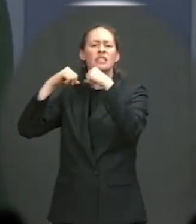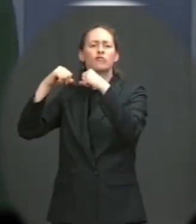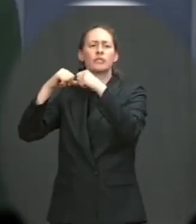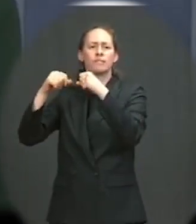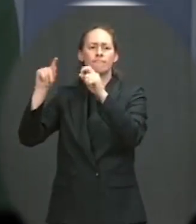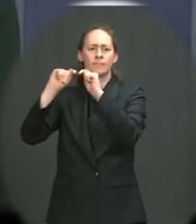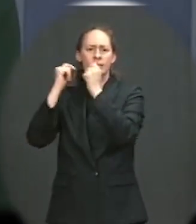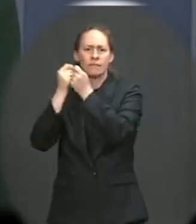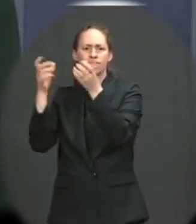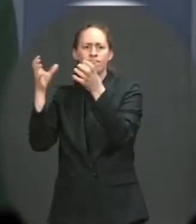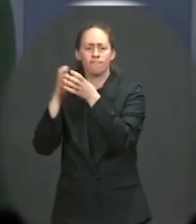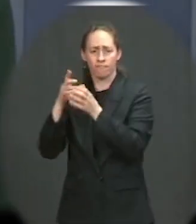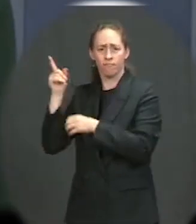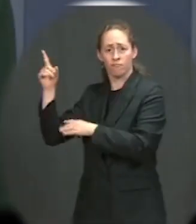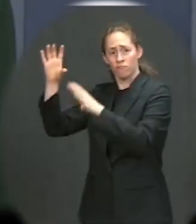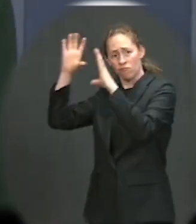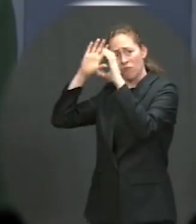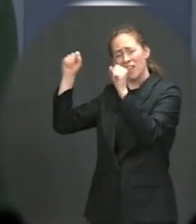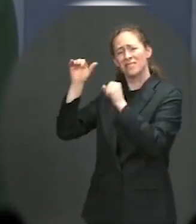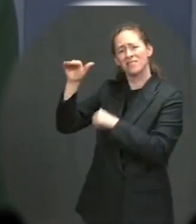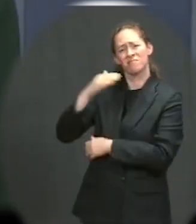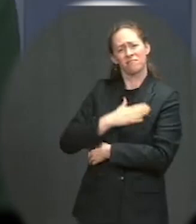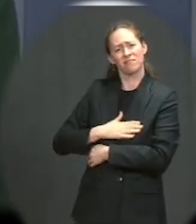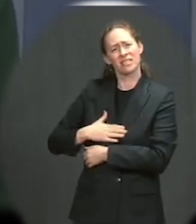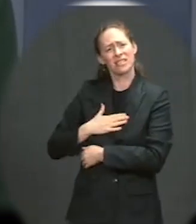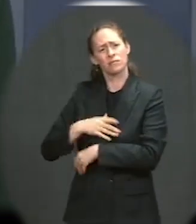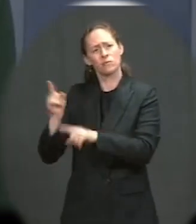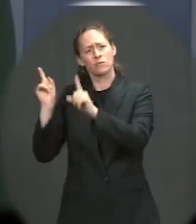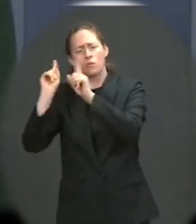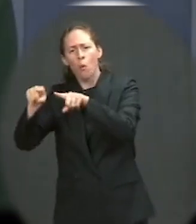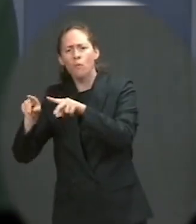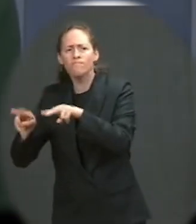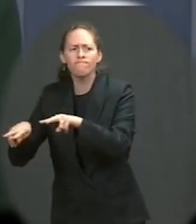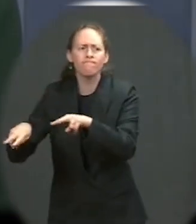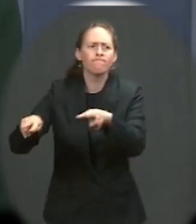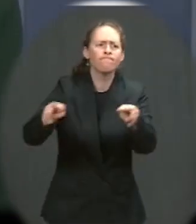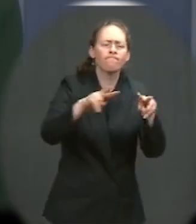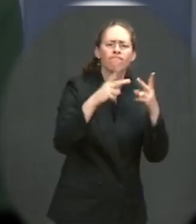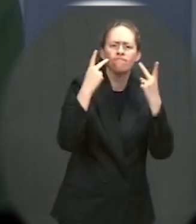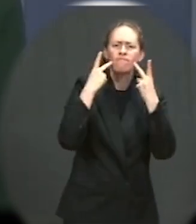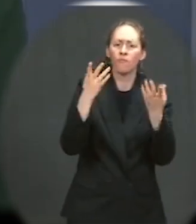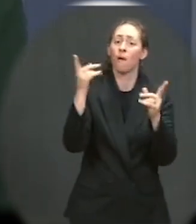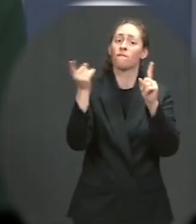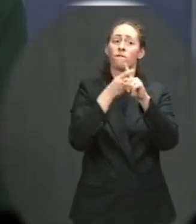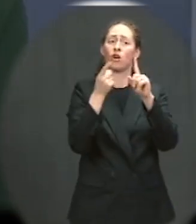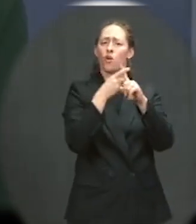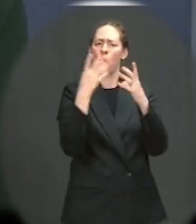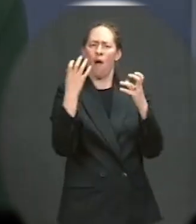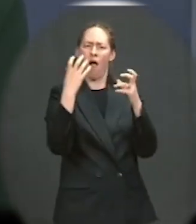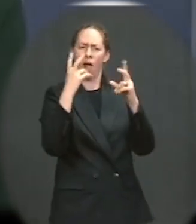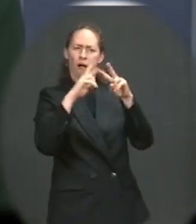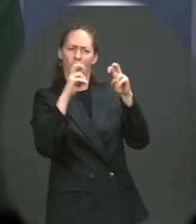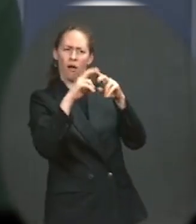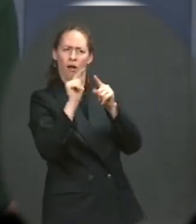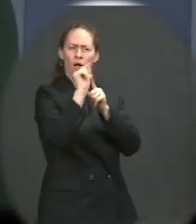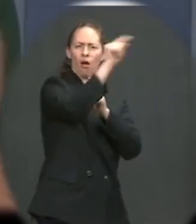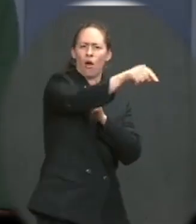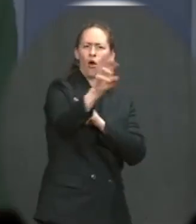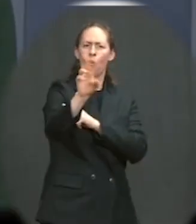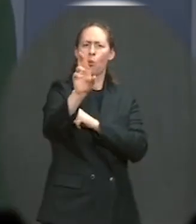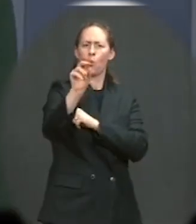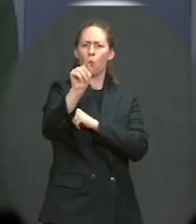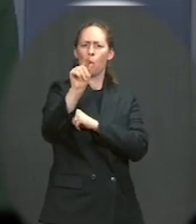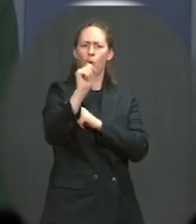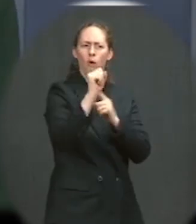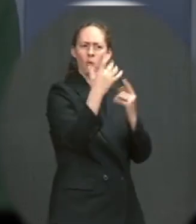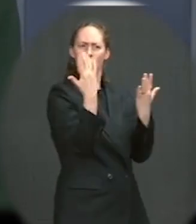efforts to address the root causes of migration from El Salvador to Guatemala and Honduras. And as a part of this work, she recently